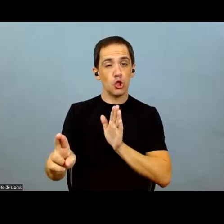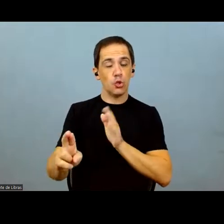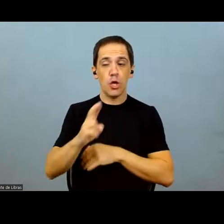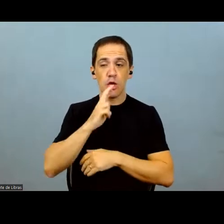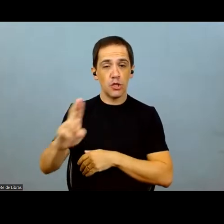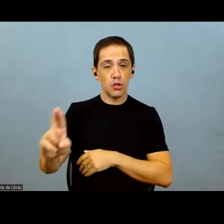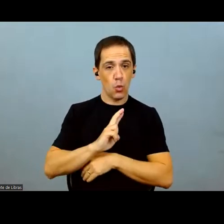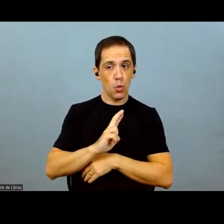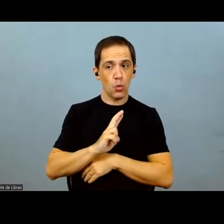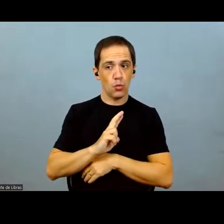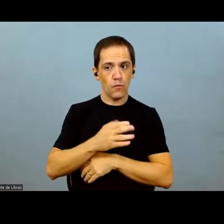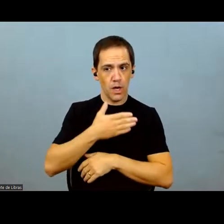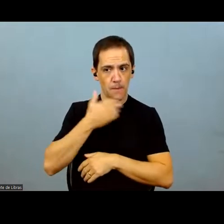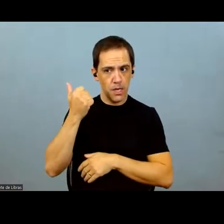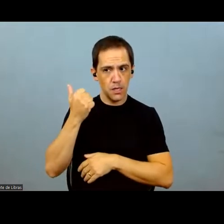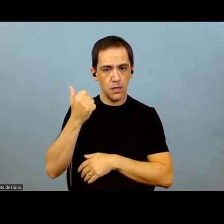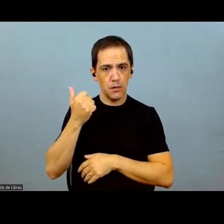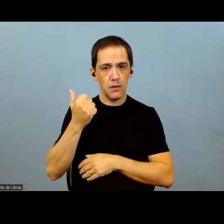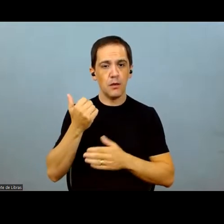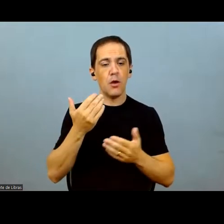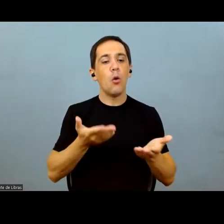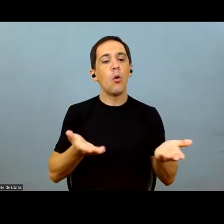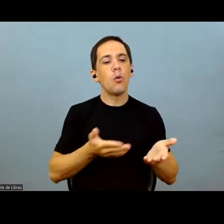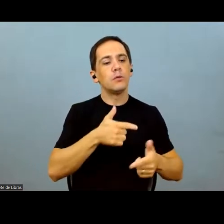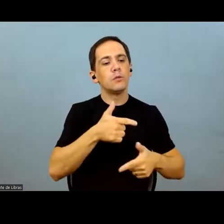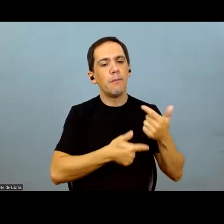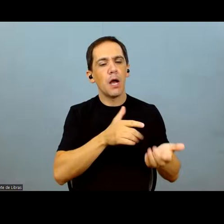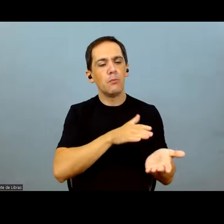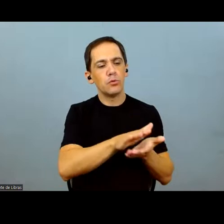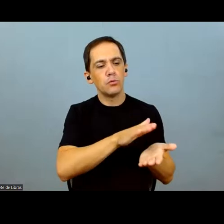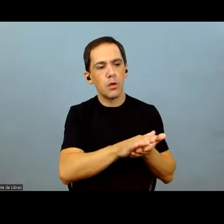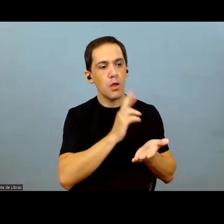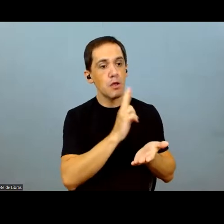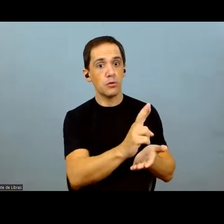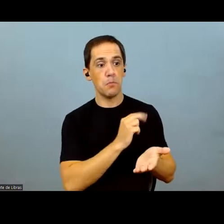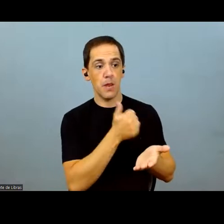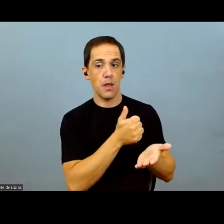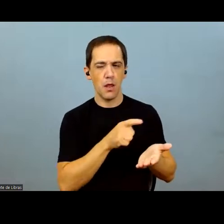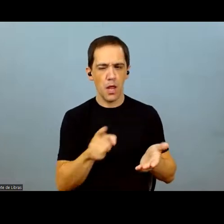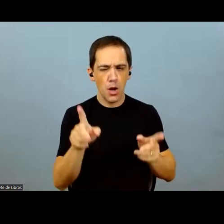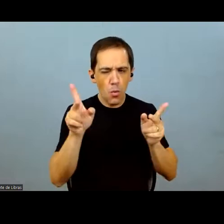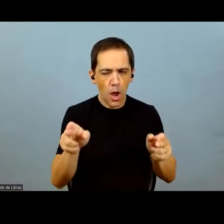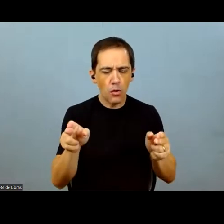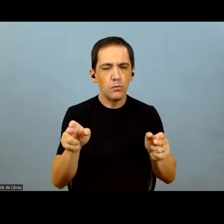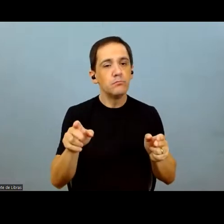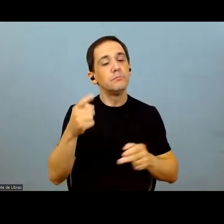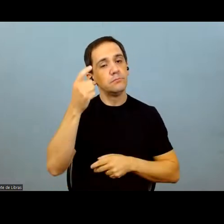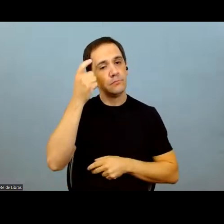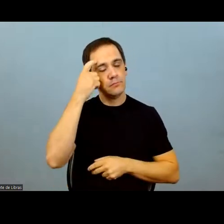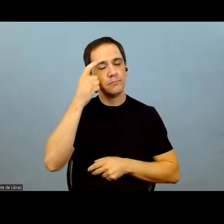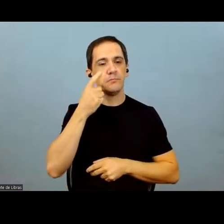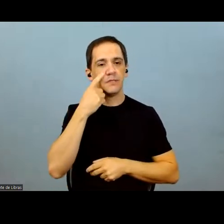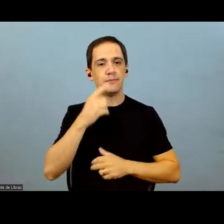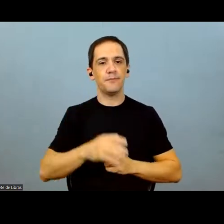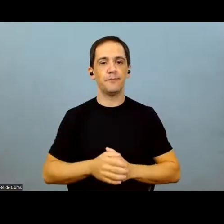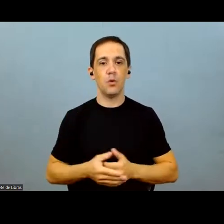return on investment and comparing it to the current return on investment. And today, Brazil